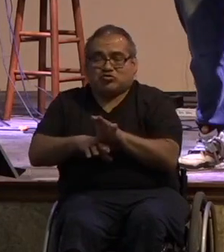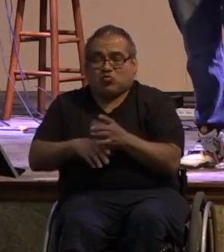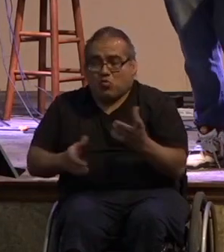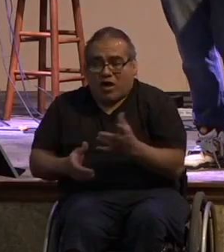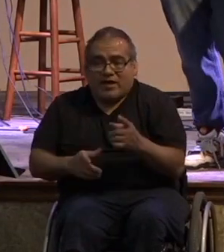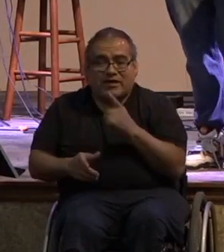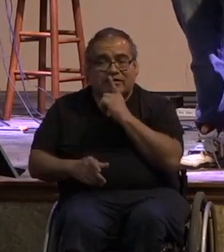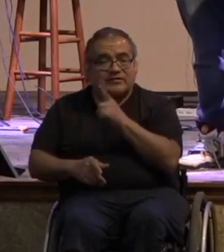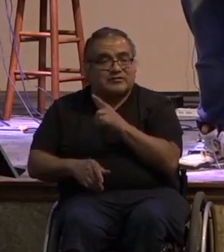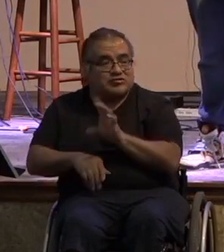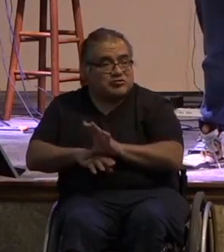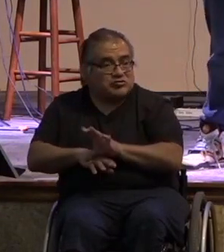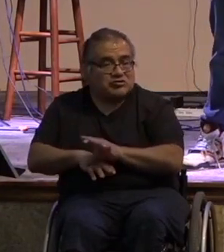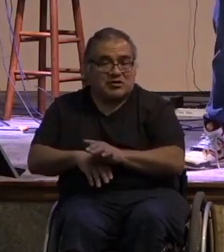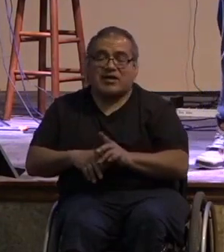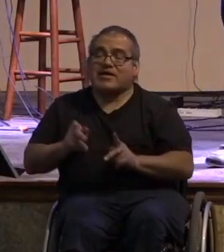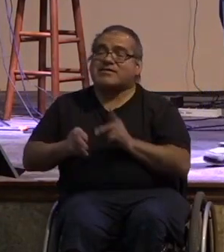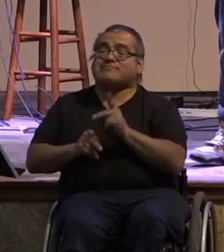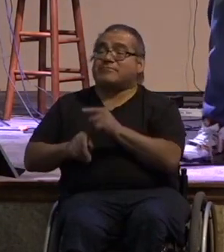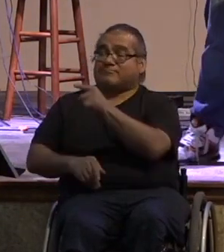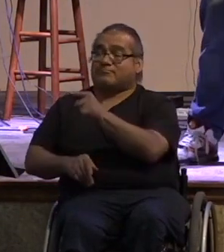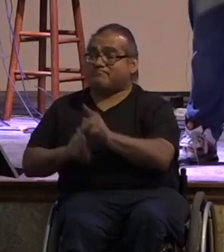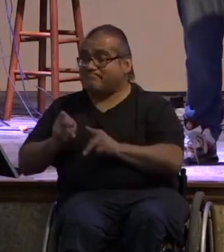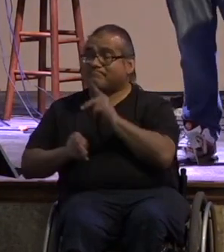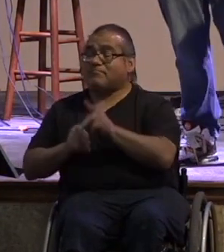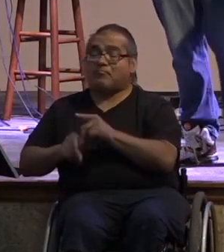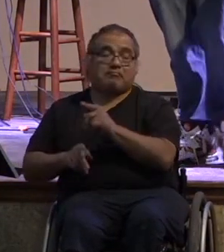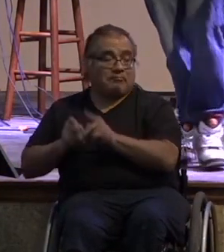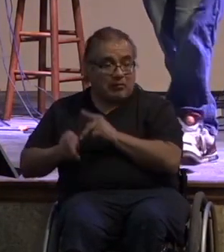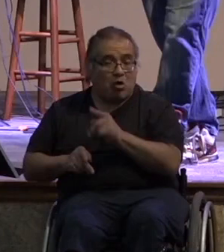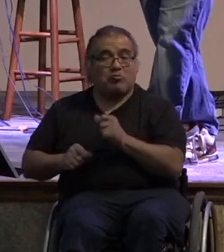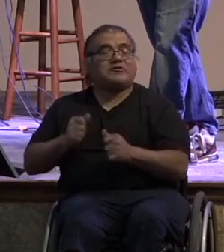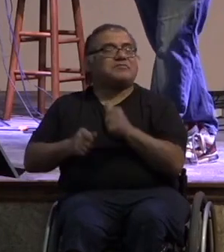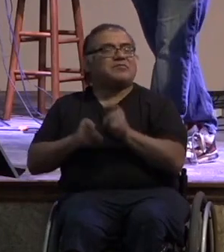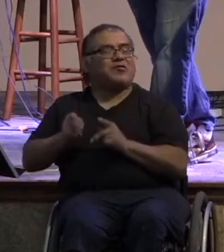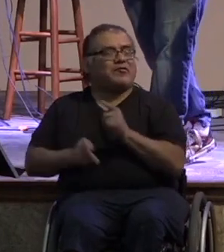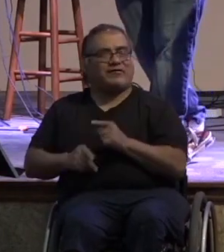oh i see a lot of vacant stairs were we not paying attention people which people